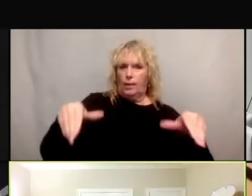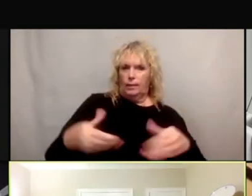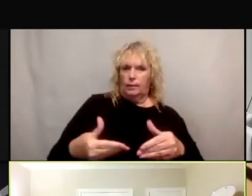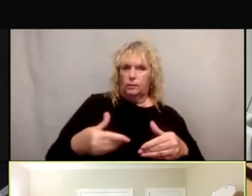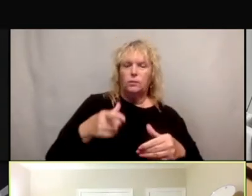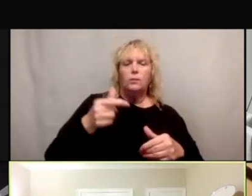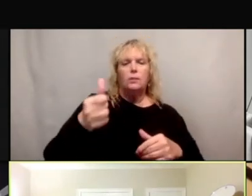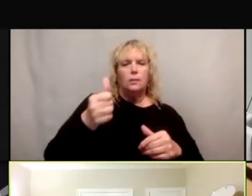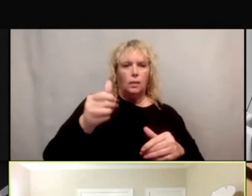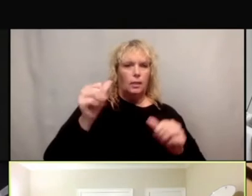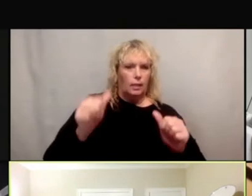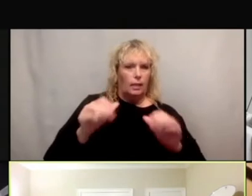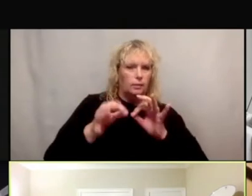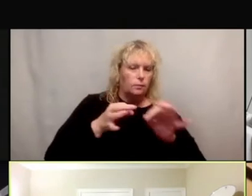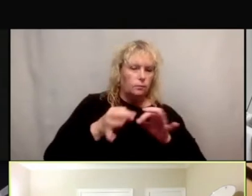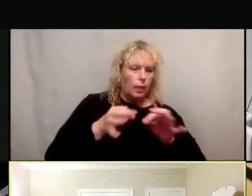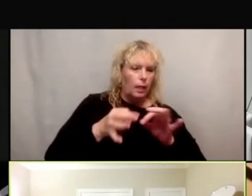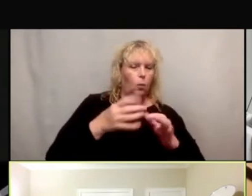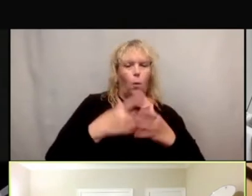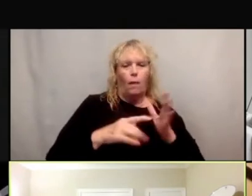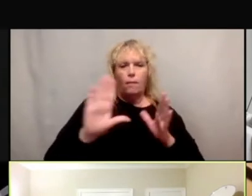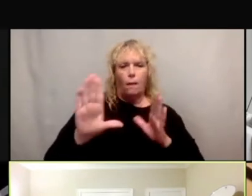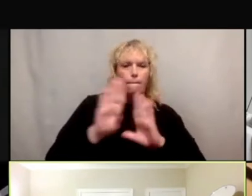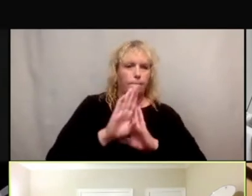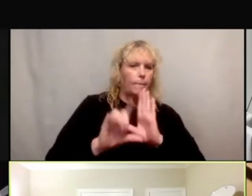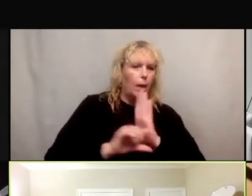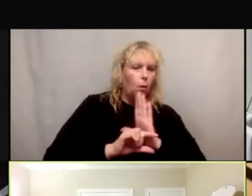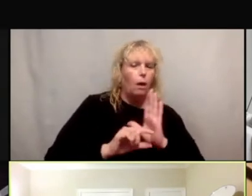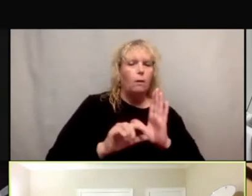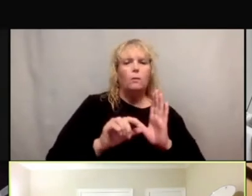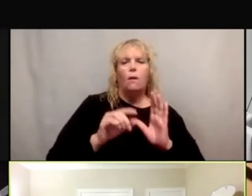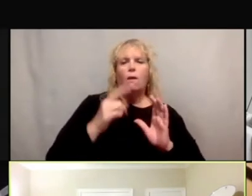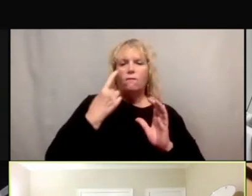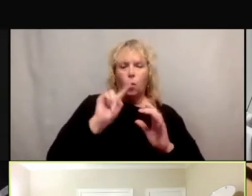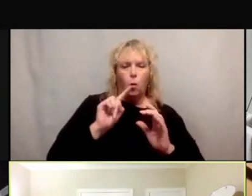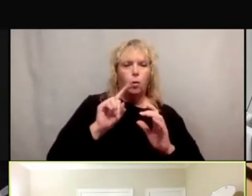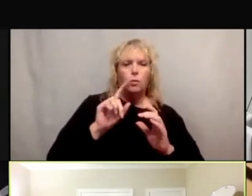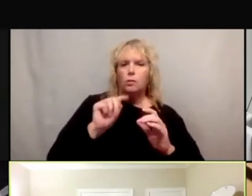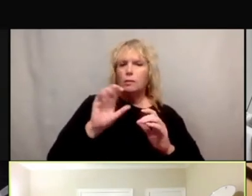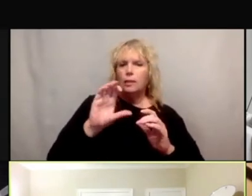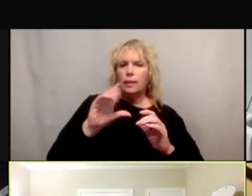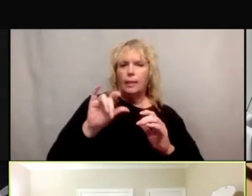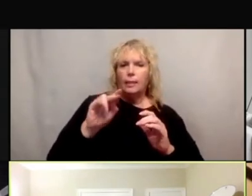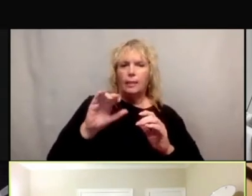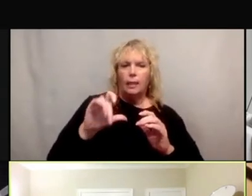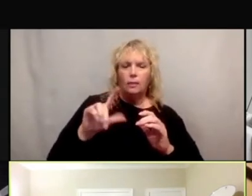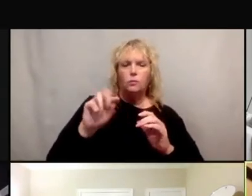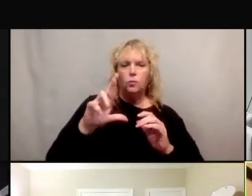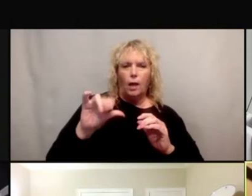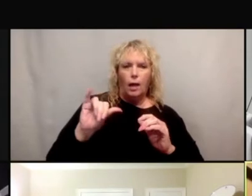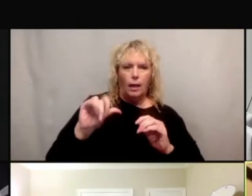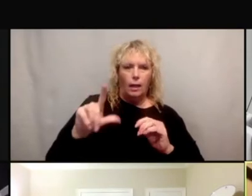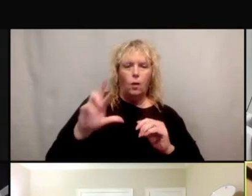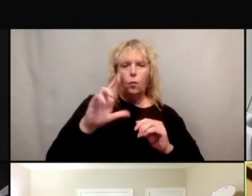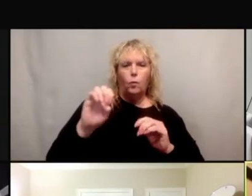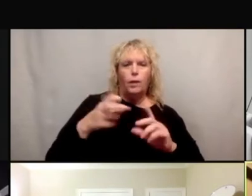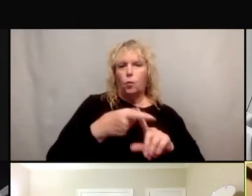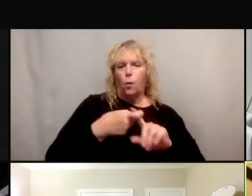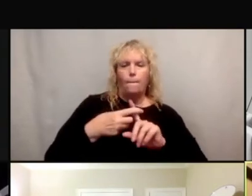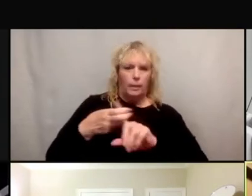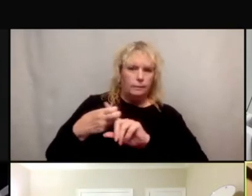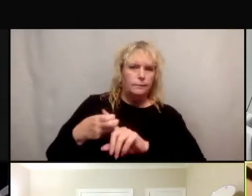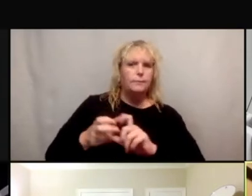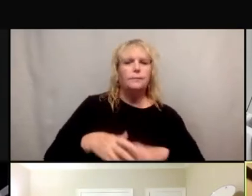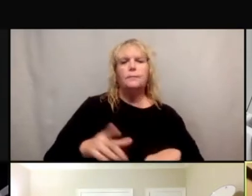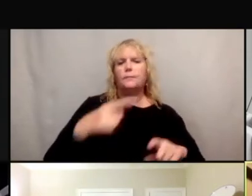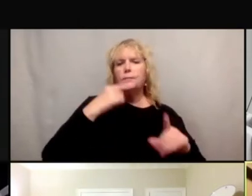backgrounds in clinical trial recruitment and health literacy, and we'll get started with Michael today. Good afternoon, everyone. My name is